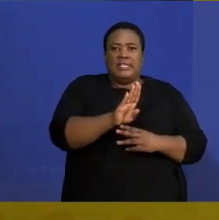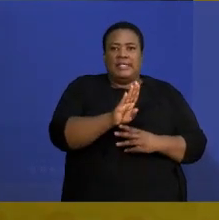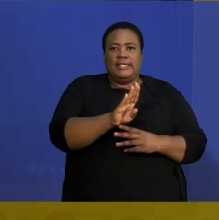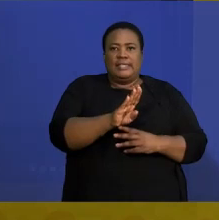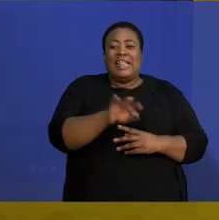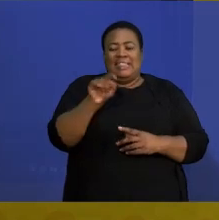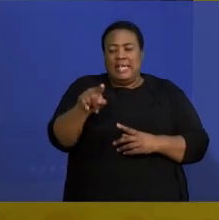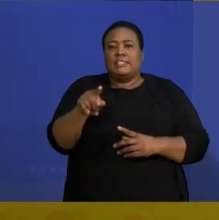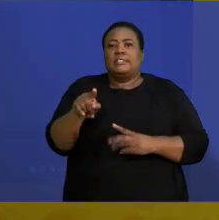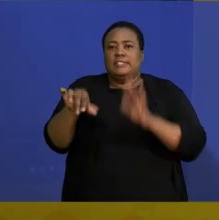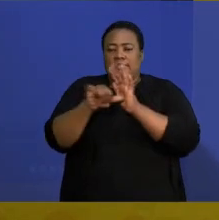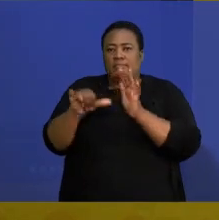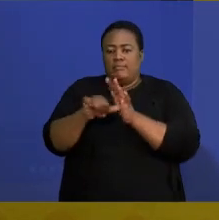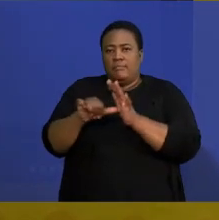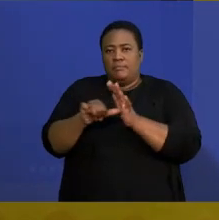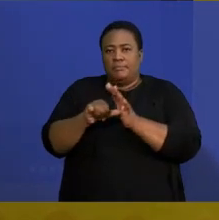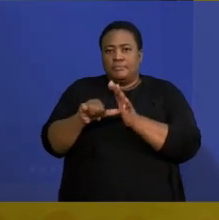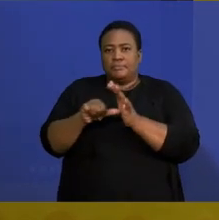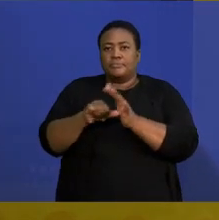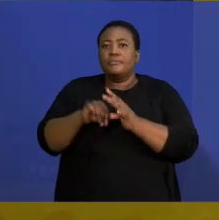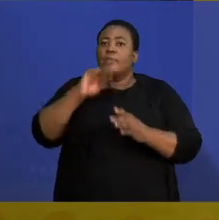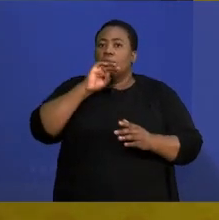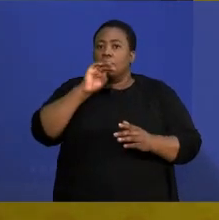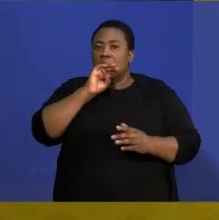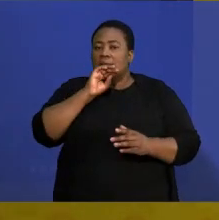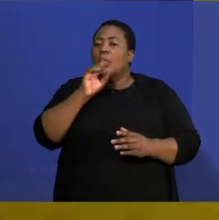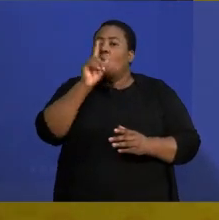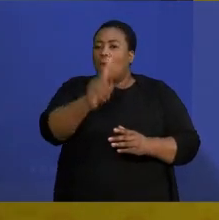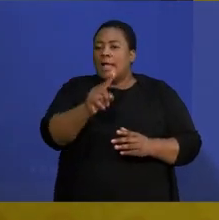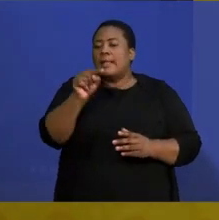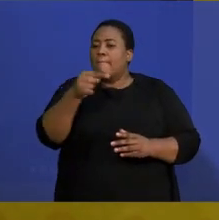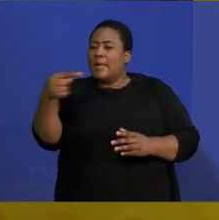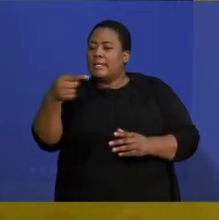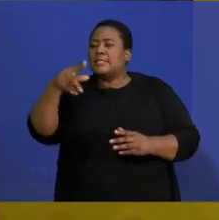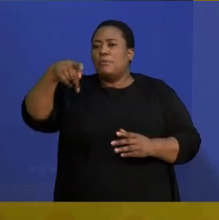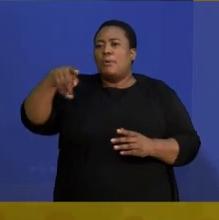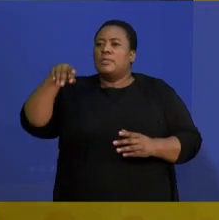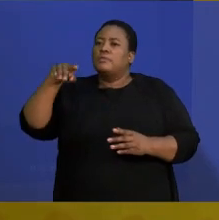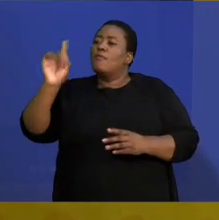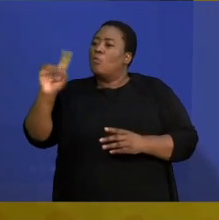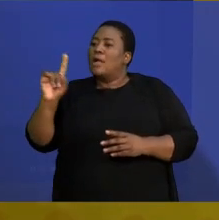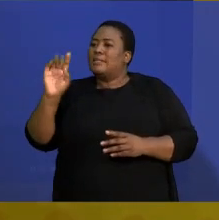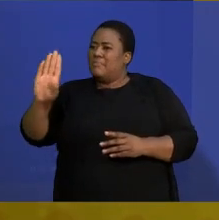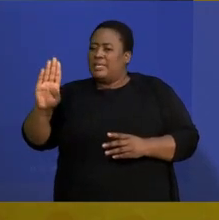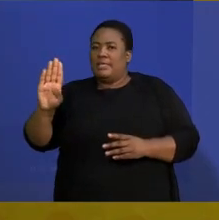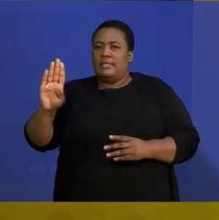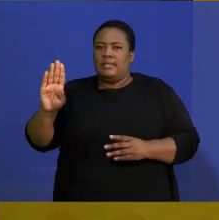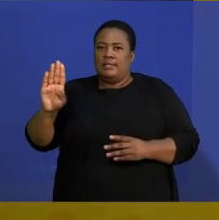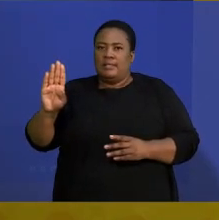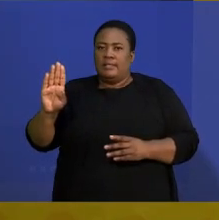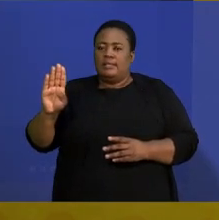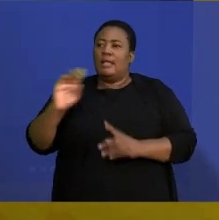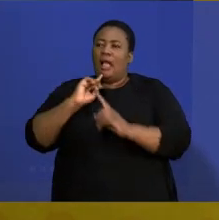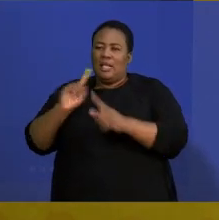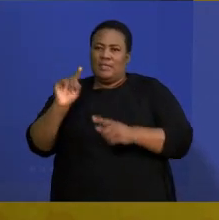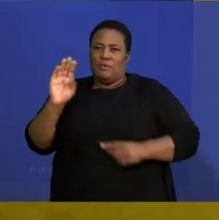bigger concept that we are talking about. Meaning, it will be 1 minus the probability of what B is. And then, also, the other